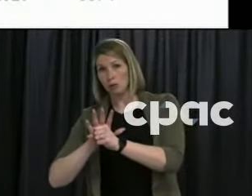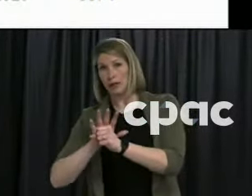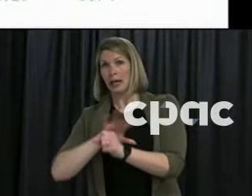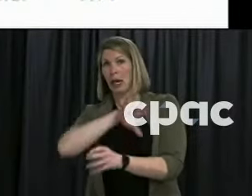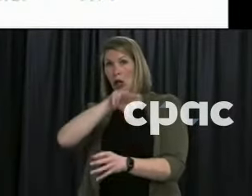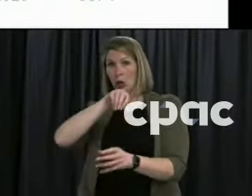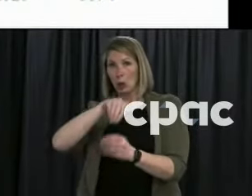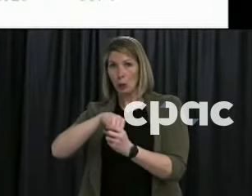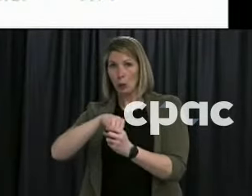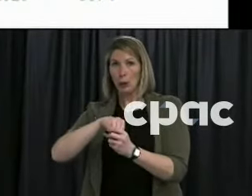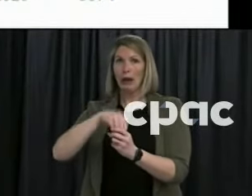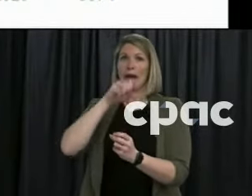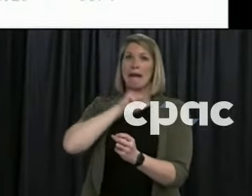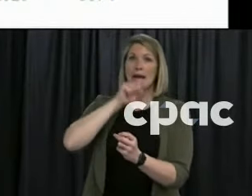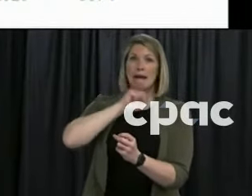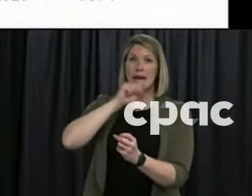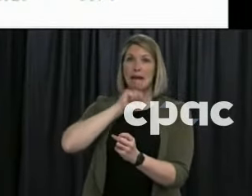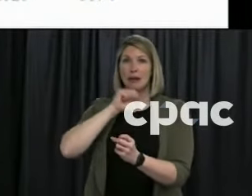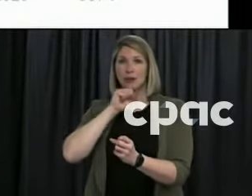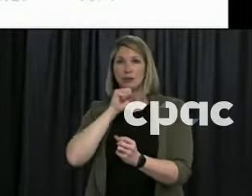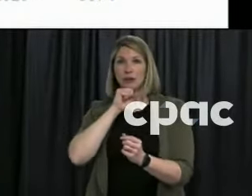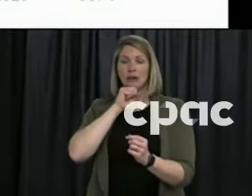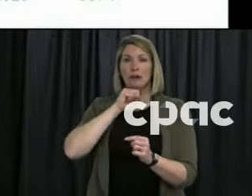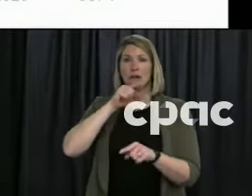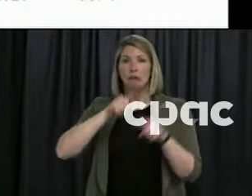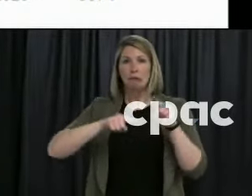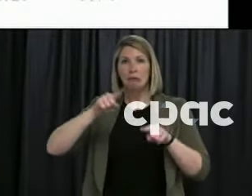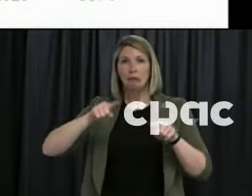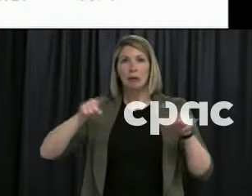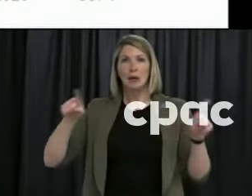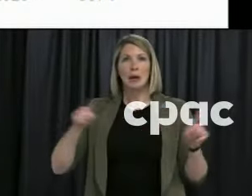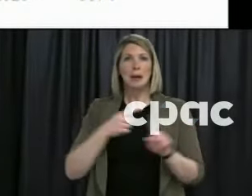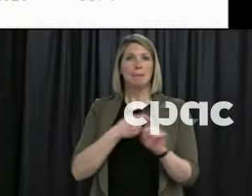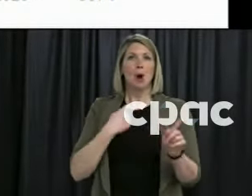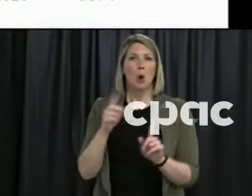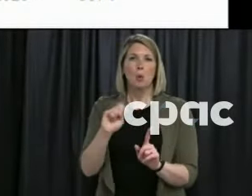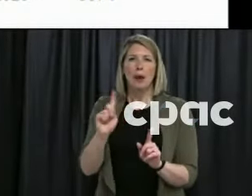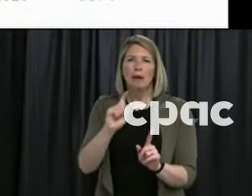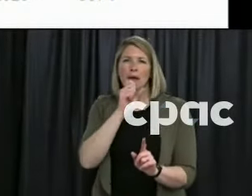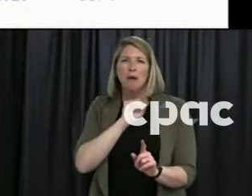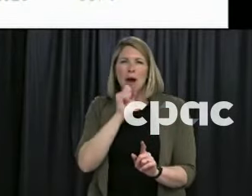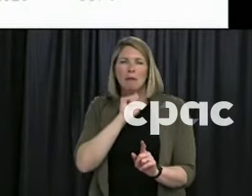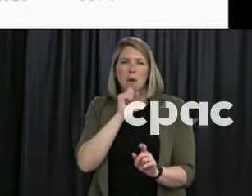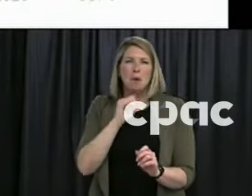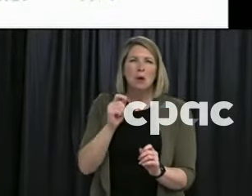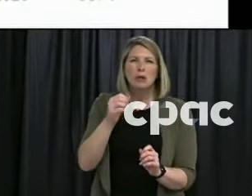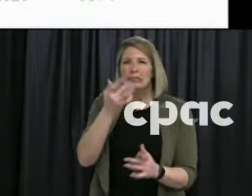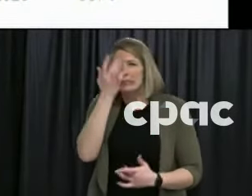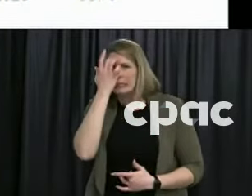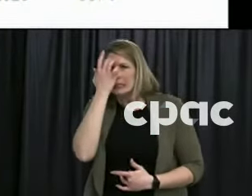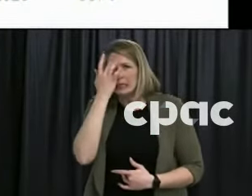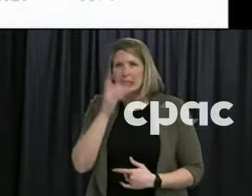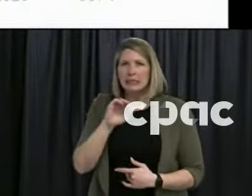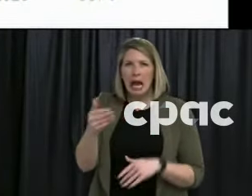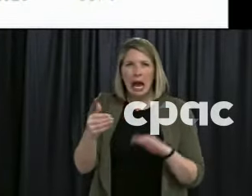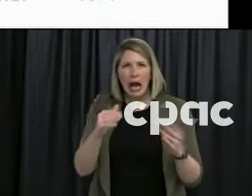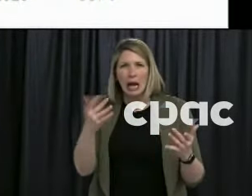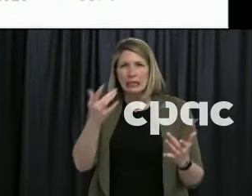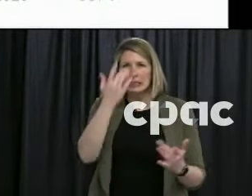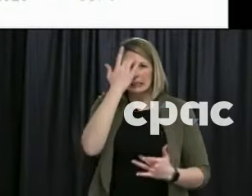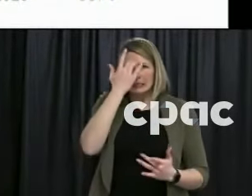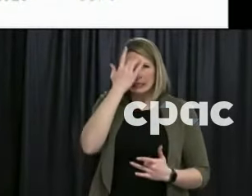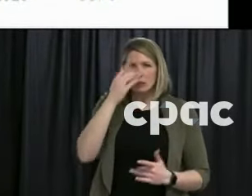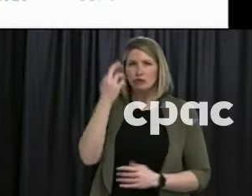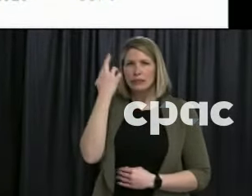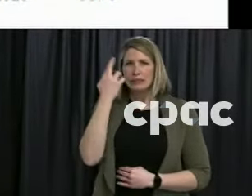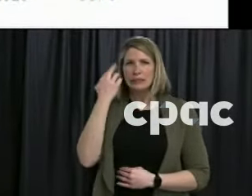overall, there's not been an excess number of deaths compared to what would have been predicted. And so this relates to both COVID and non